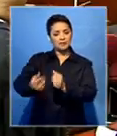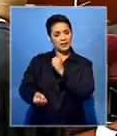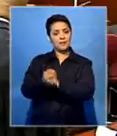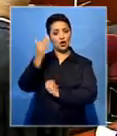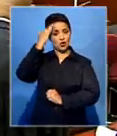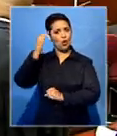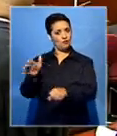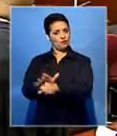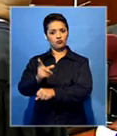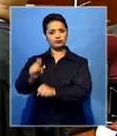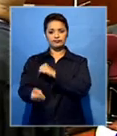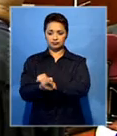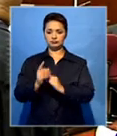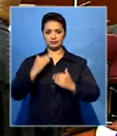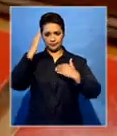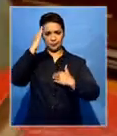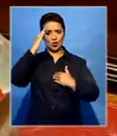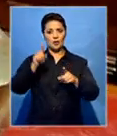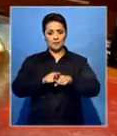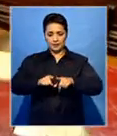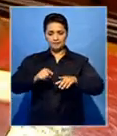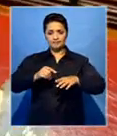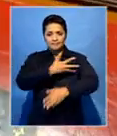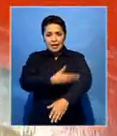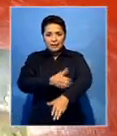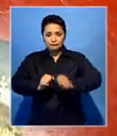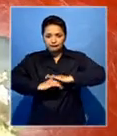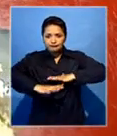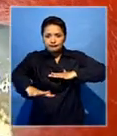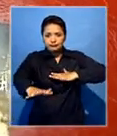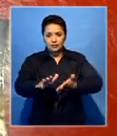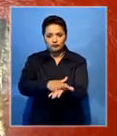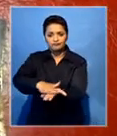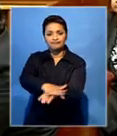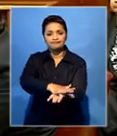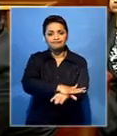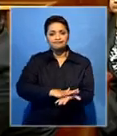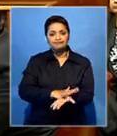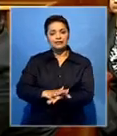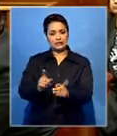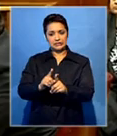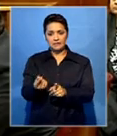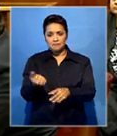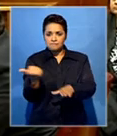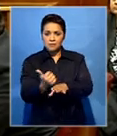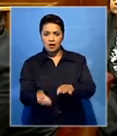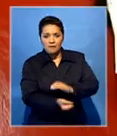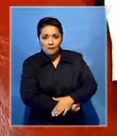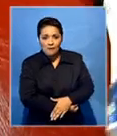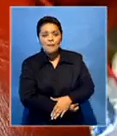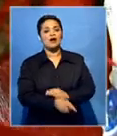It said wiping off blood from his bathroom floor and hiding the weapon showed that he was fully conscious.